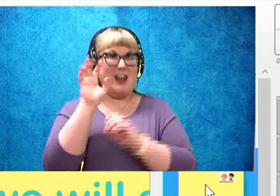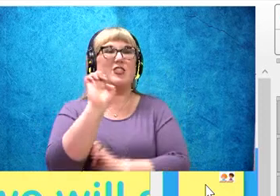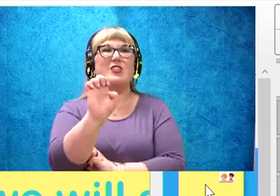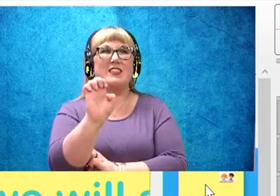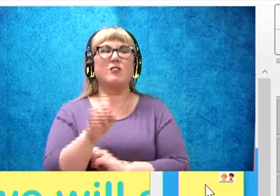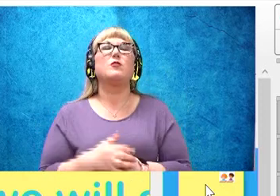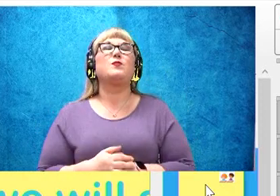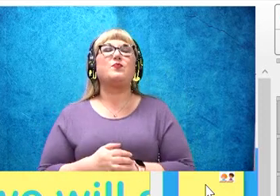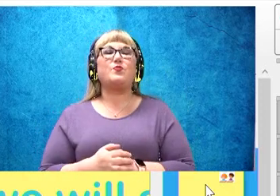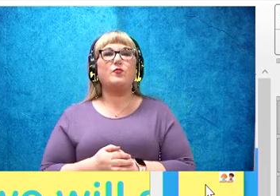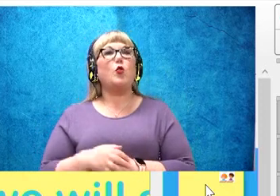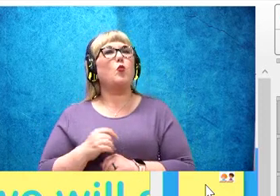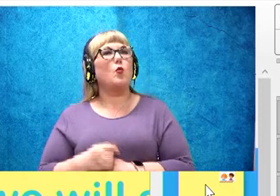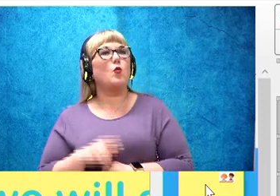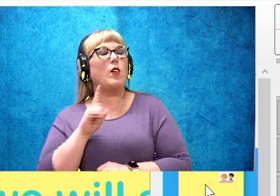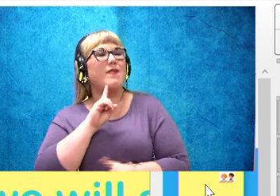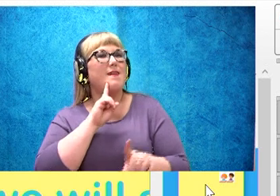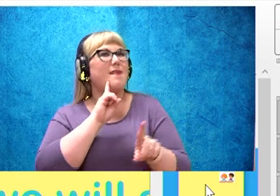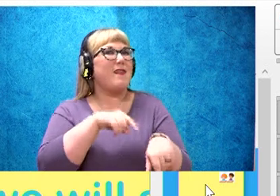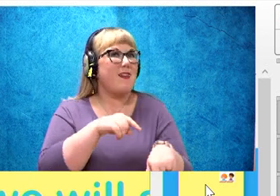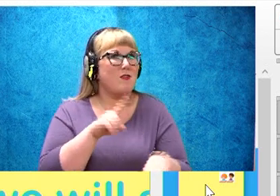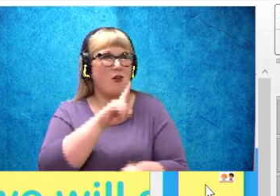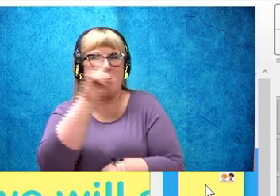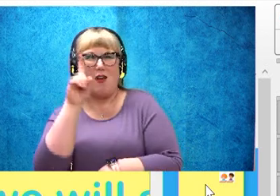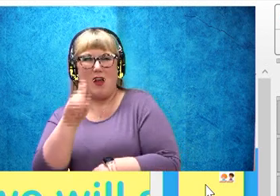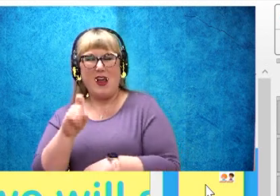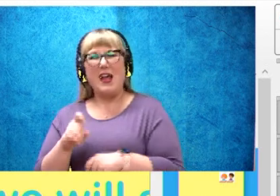and ask questions about details in the text.